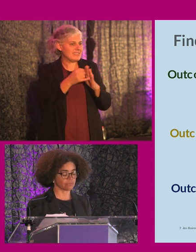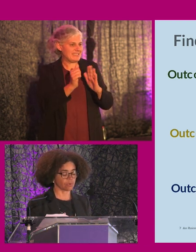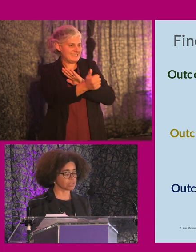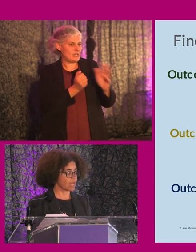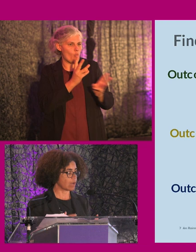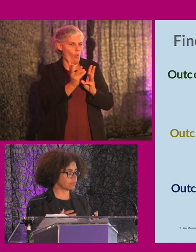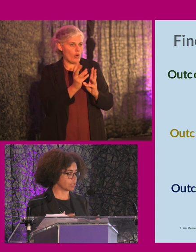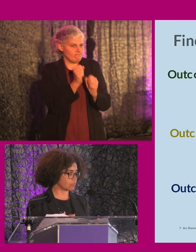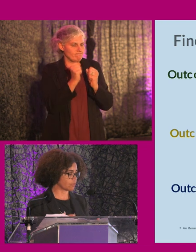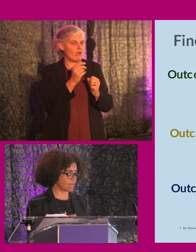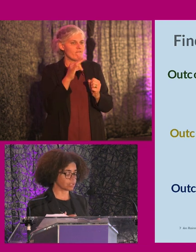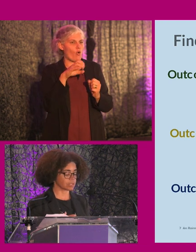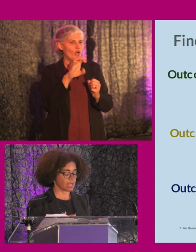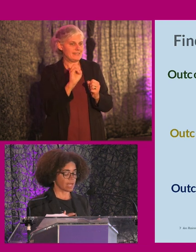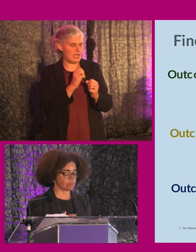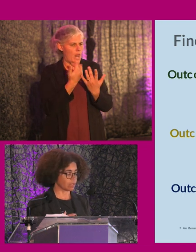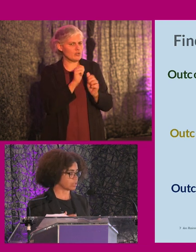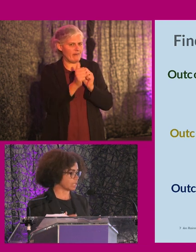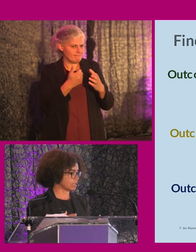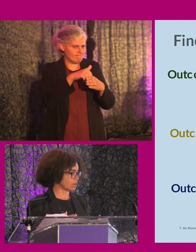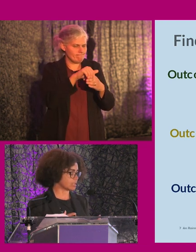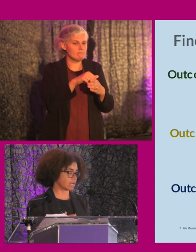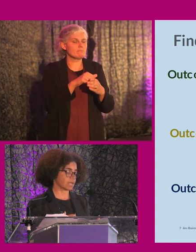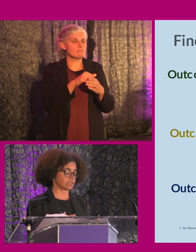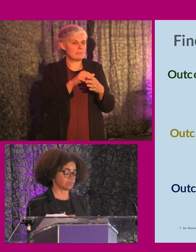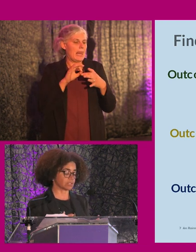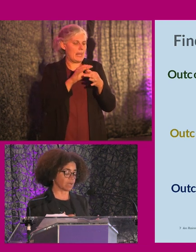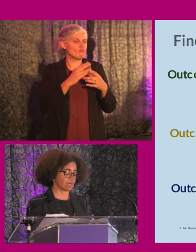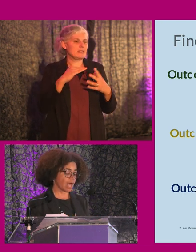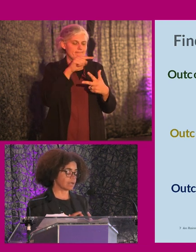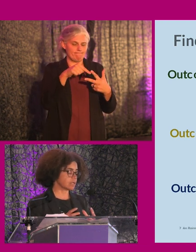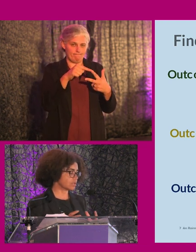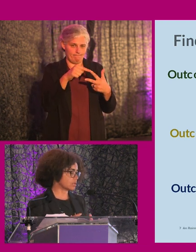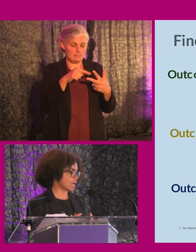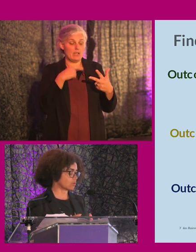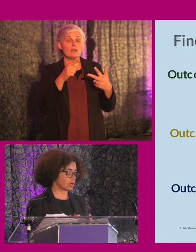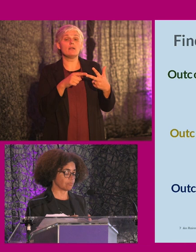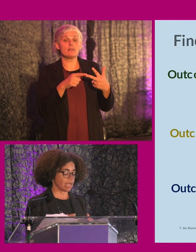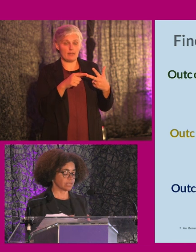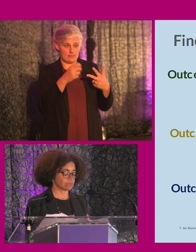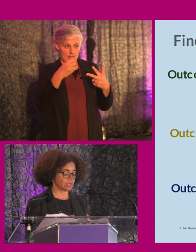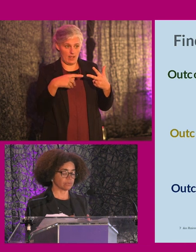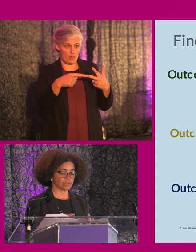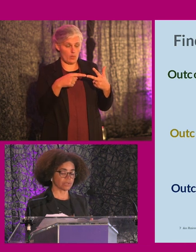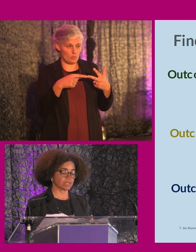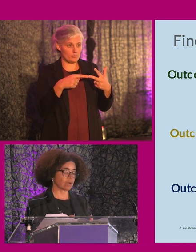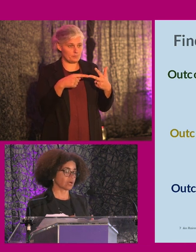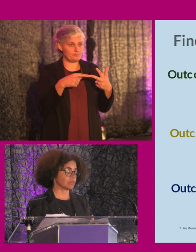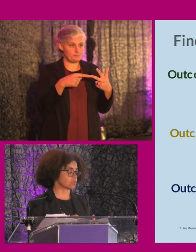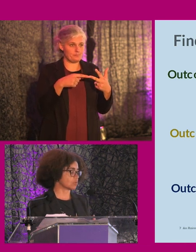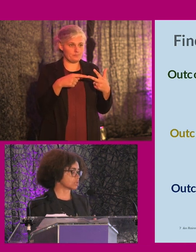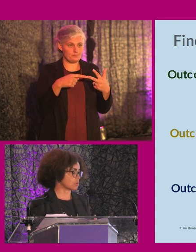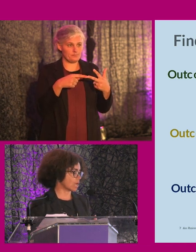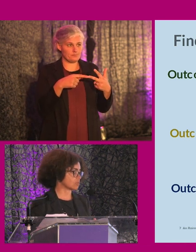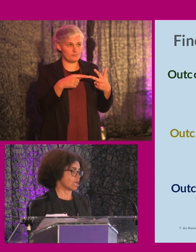workforce. And we have a number of actions, um, under, under that category as well. And then the third outcome is the third outcome